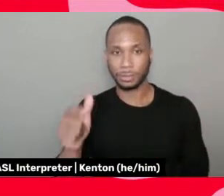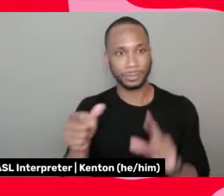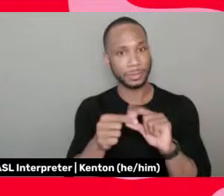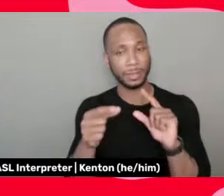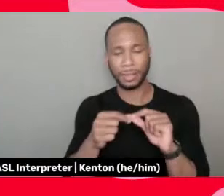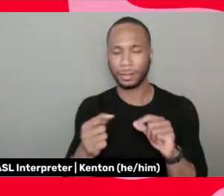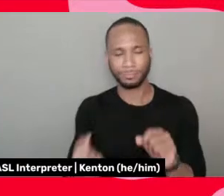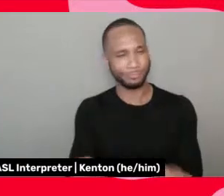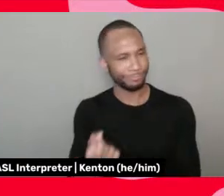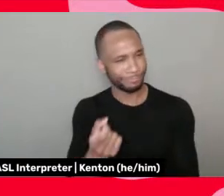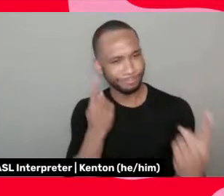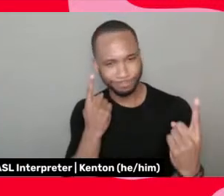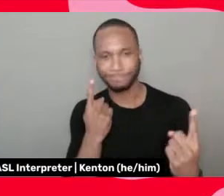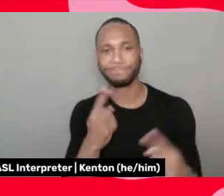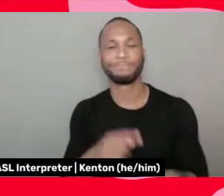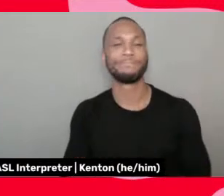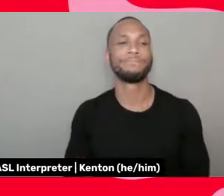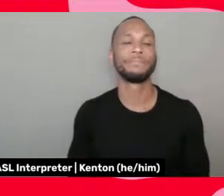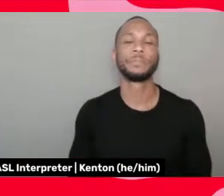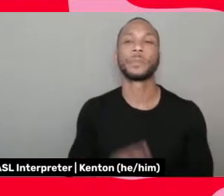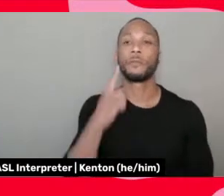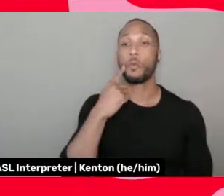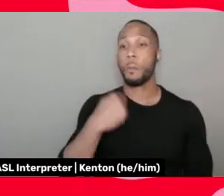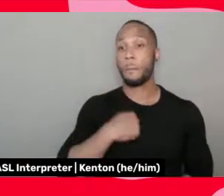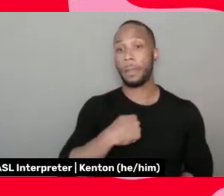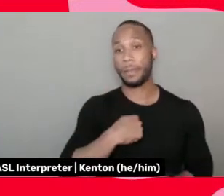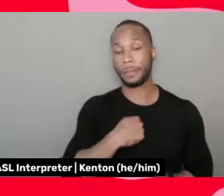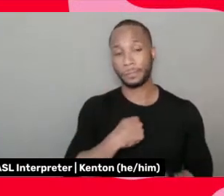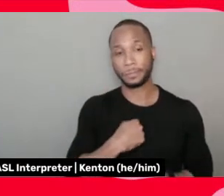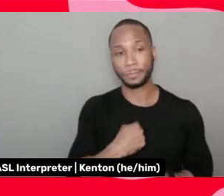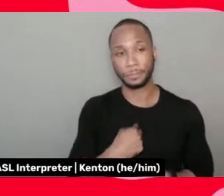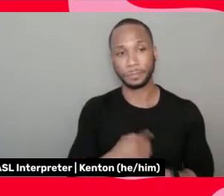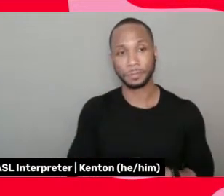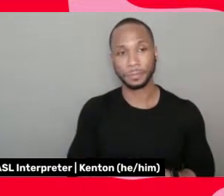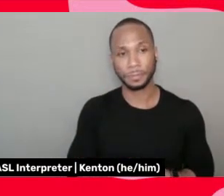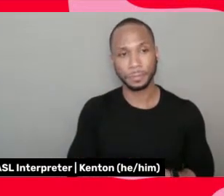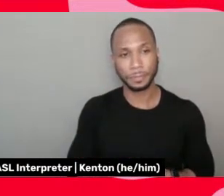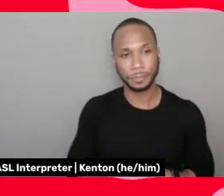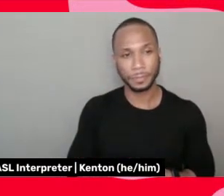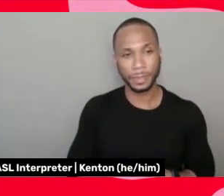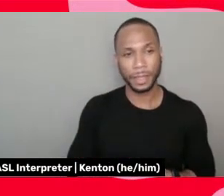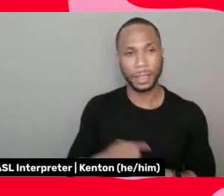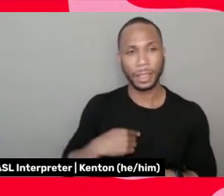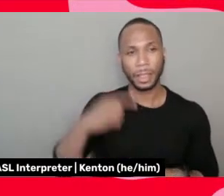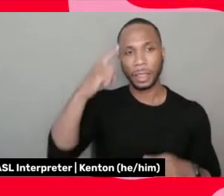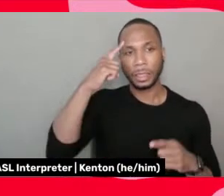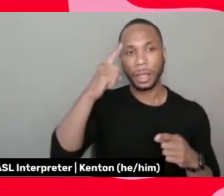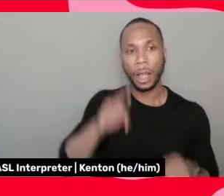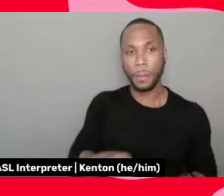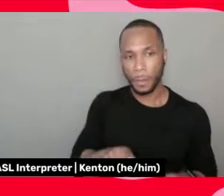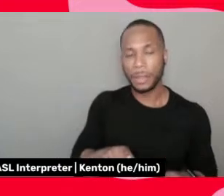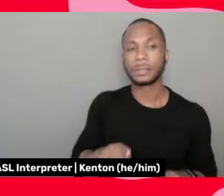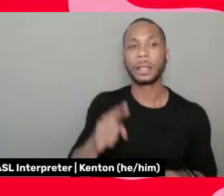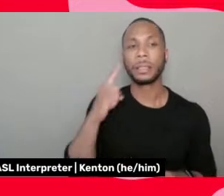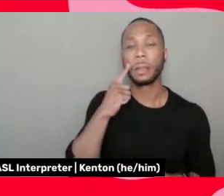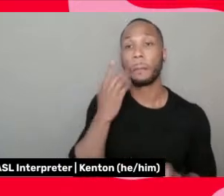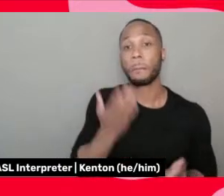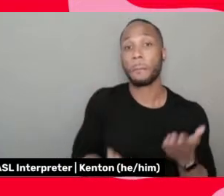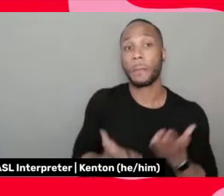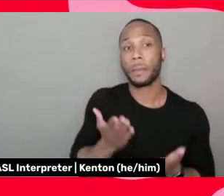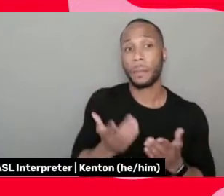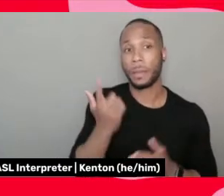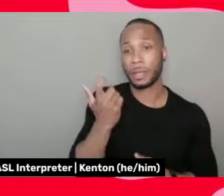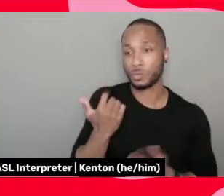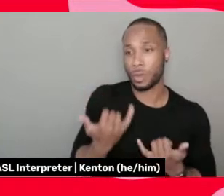relate to, um, for me, um, I think of compromises and I, and I, I think maybe it's because I'm, I'm